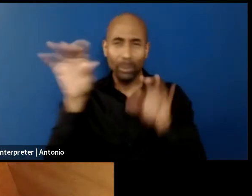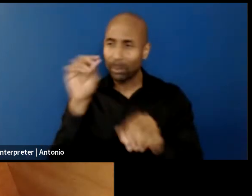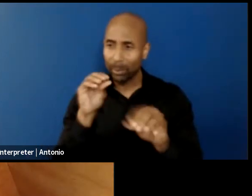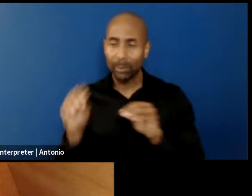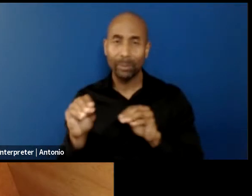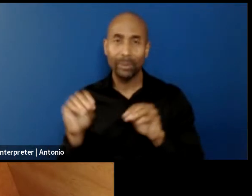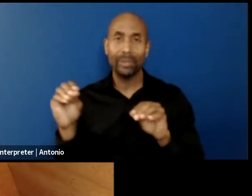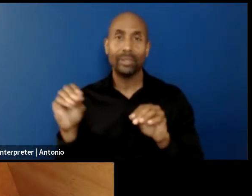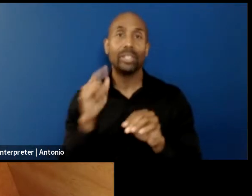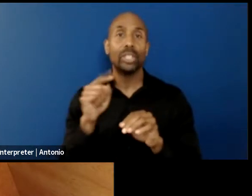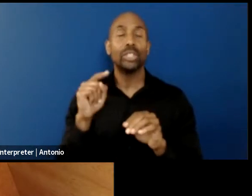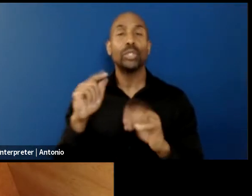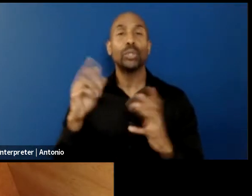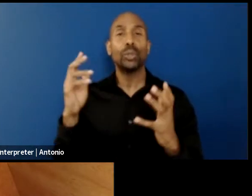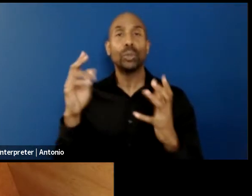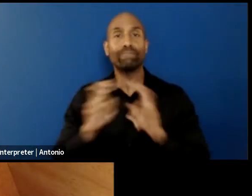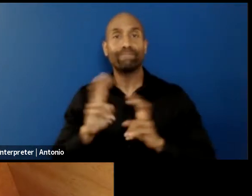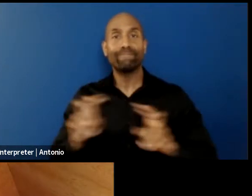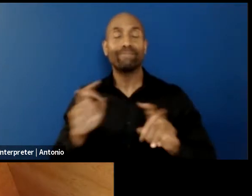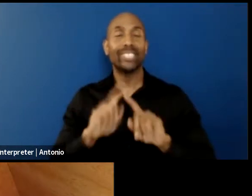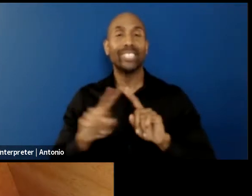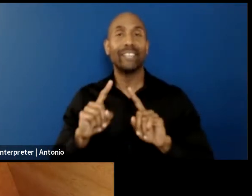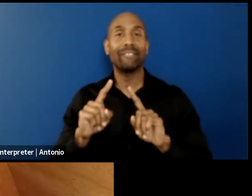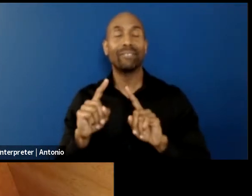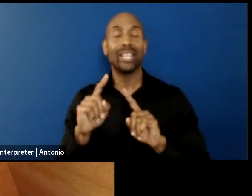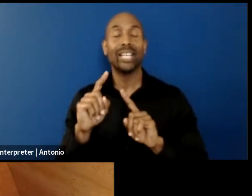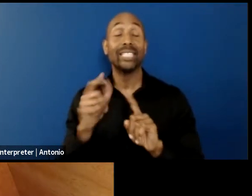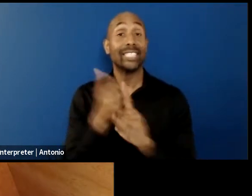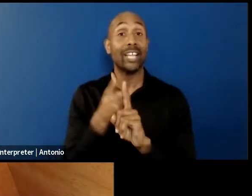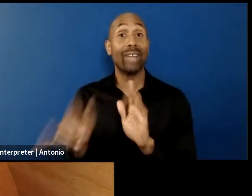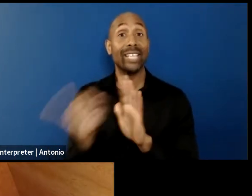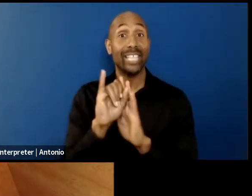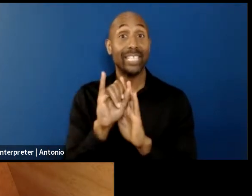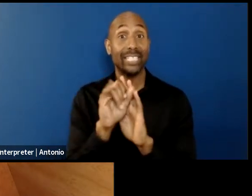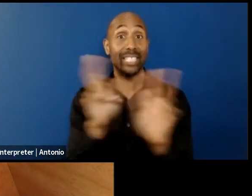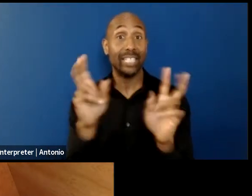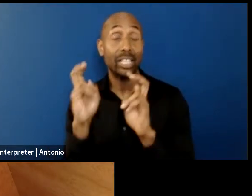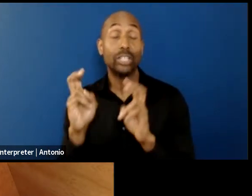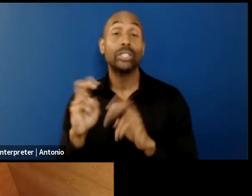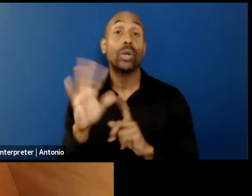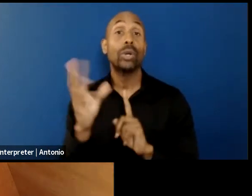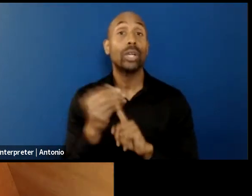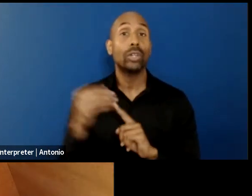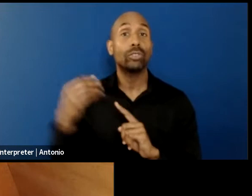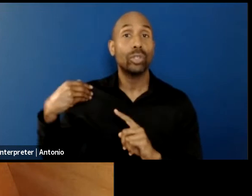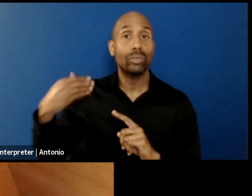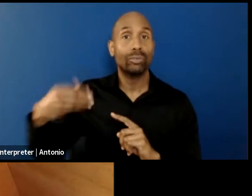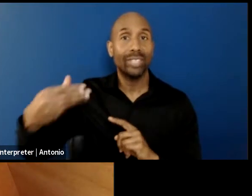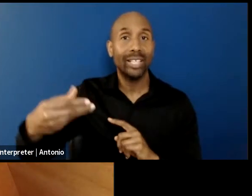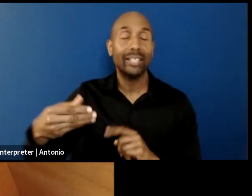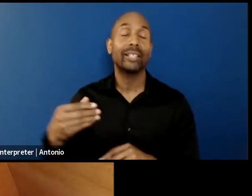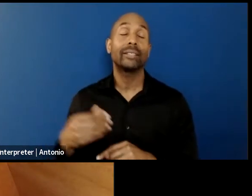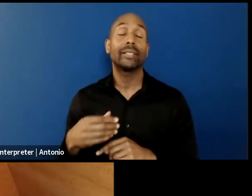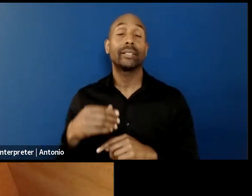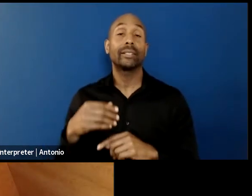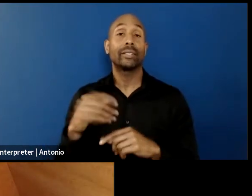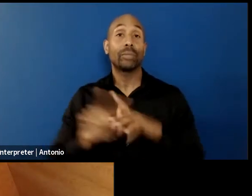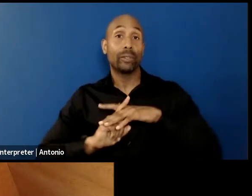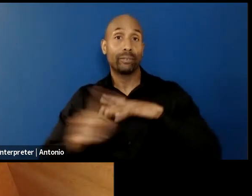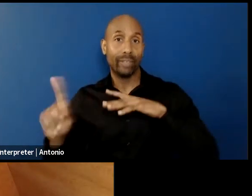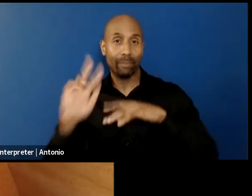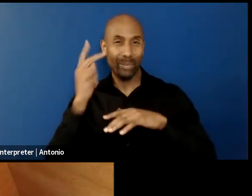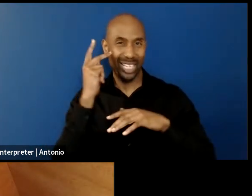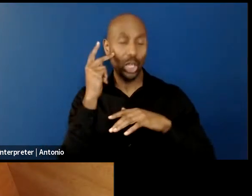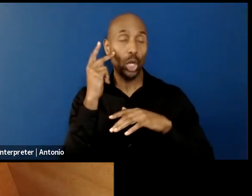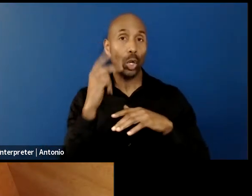-identity and cultural heritage. And your early experiences of fleeing political tensions in Vietnam, I think at age four,